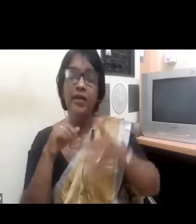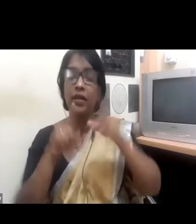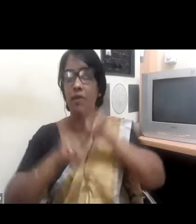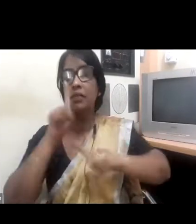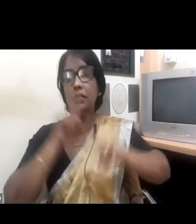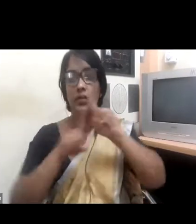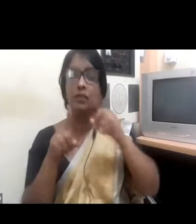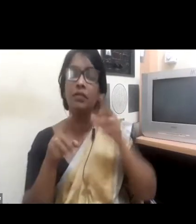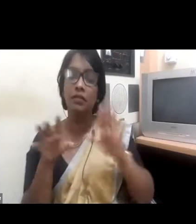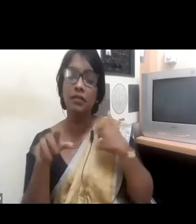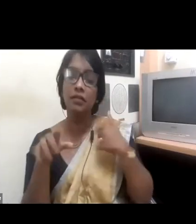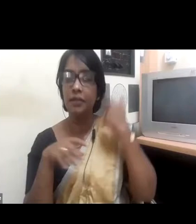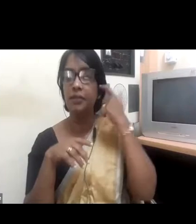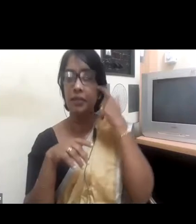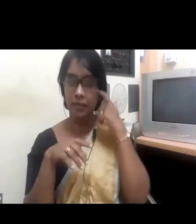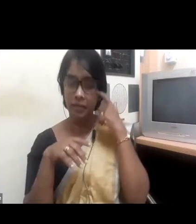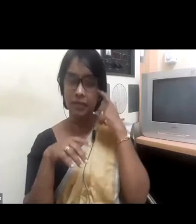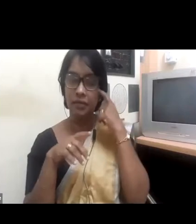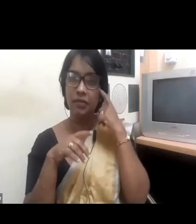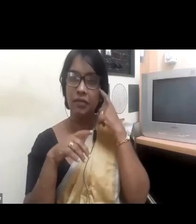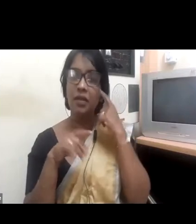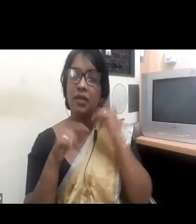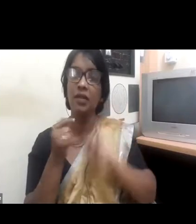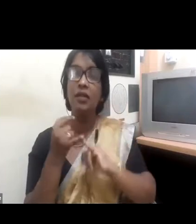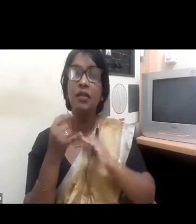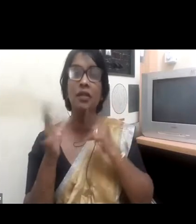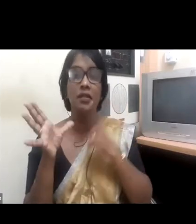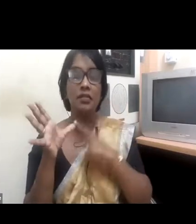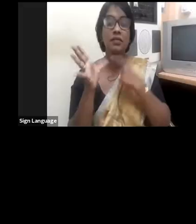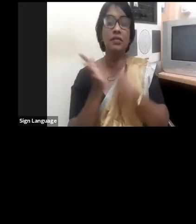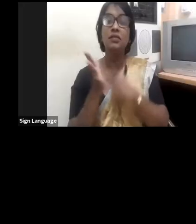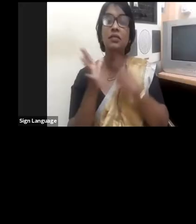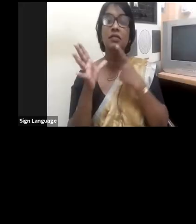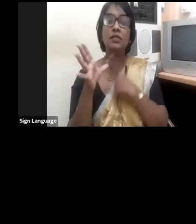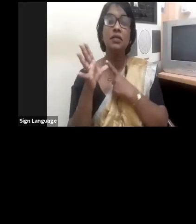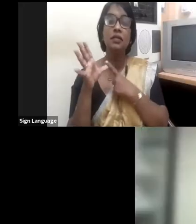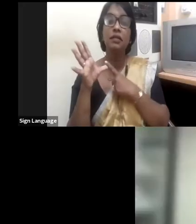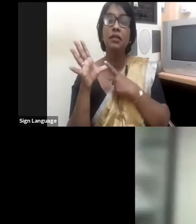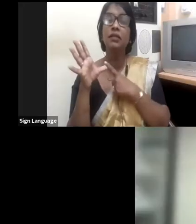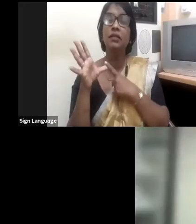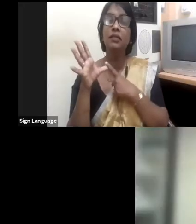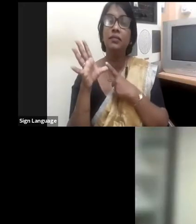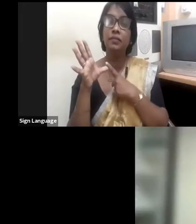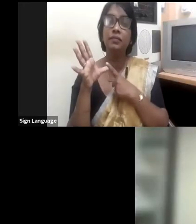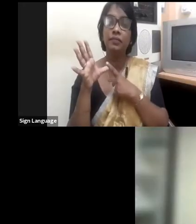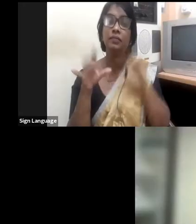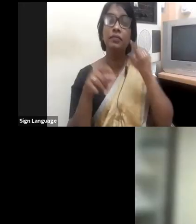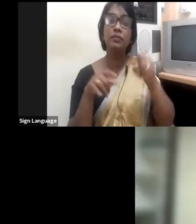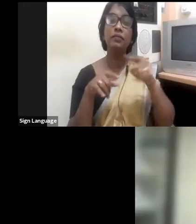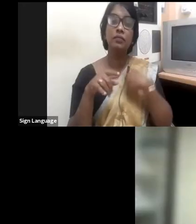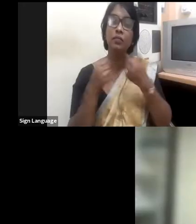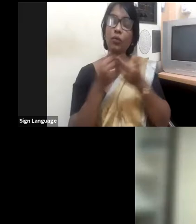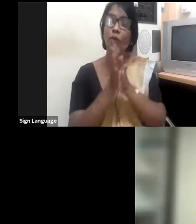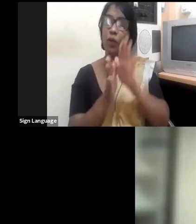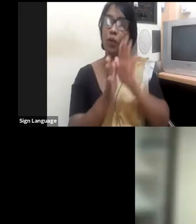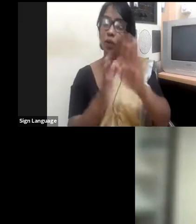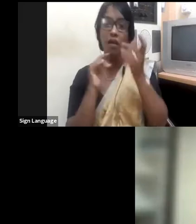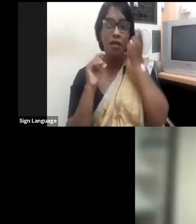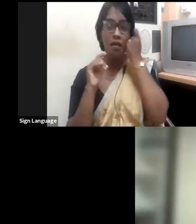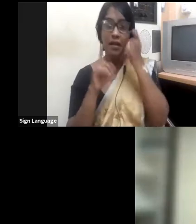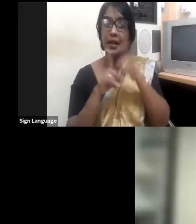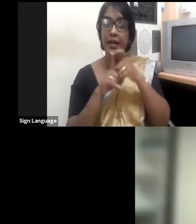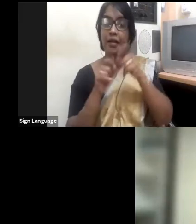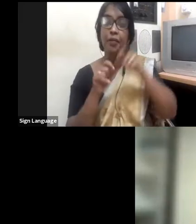Sarah, who will be sharing her thoughts on the need for gender equality in the boardroom, and why